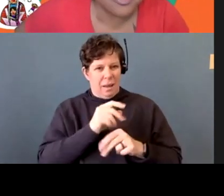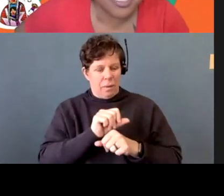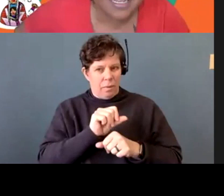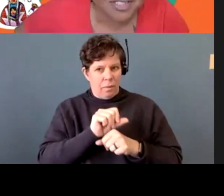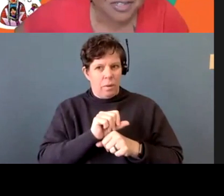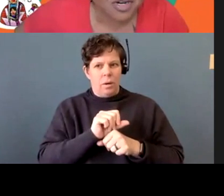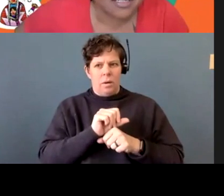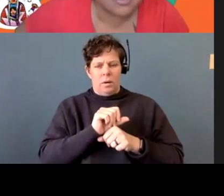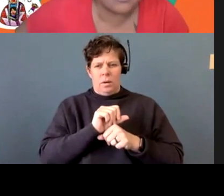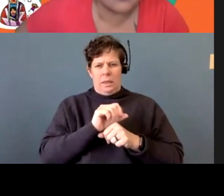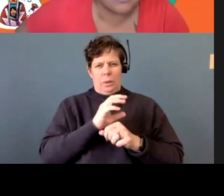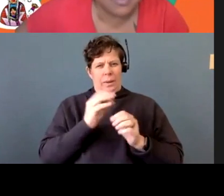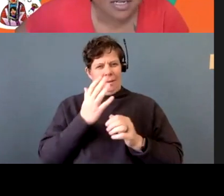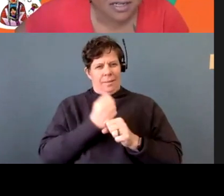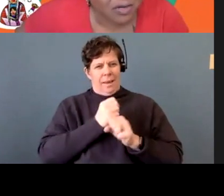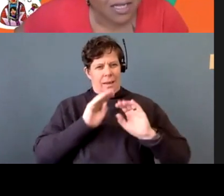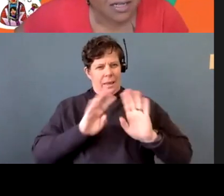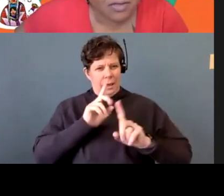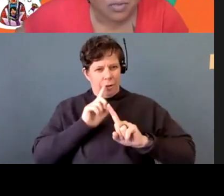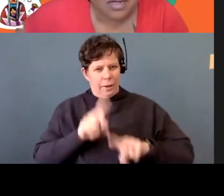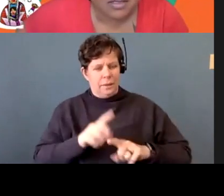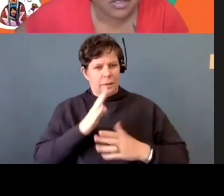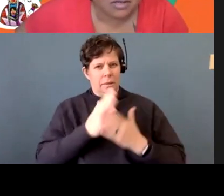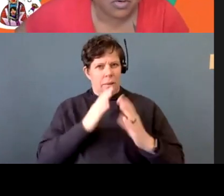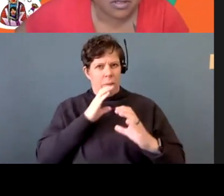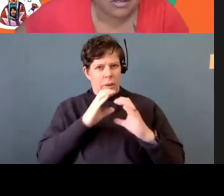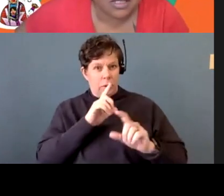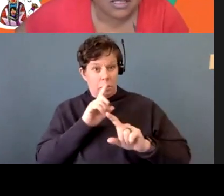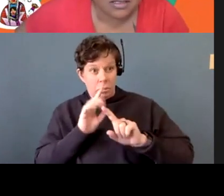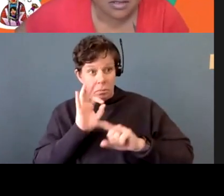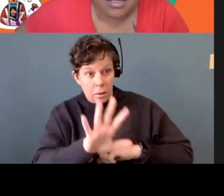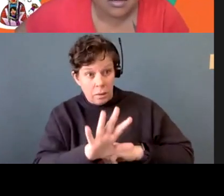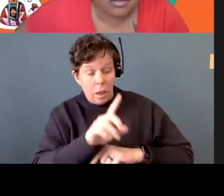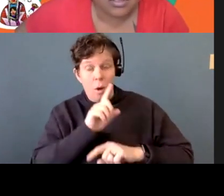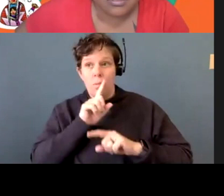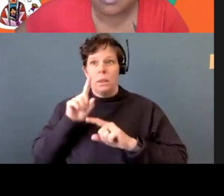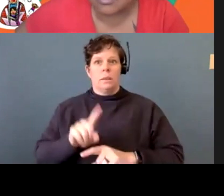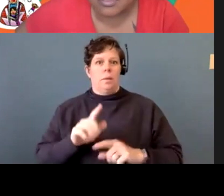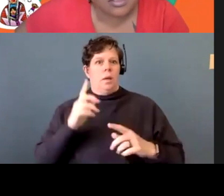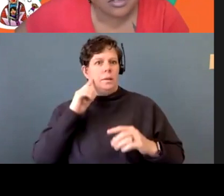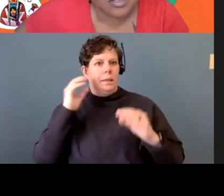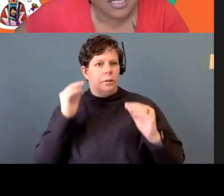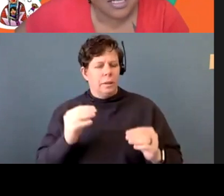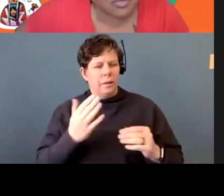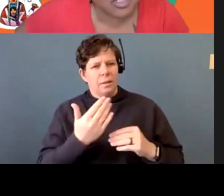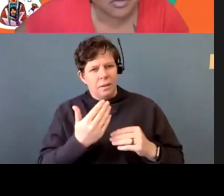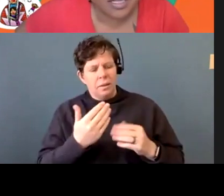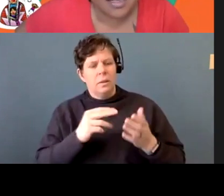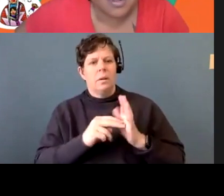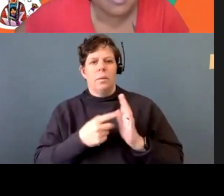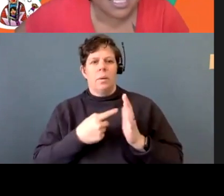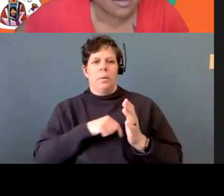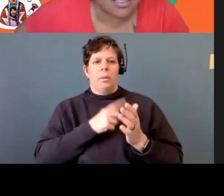get a straight answer, trying to, to get somebody to communicate and respond is really important in this. So we will, we will certainly do what we can to support